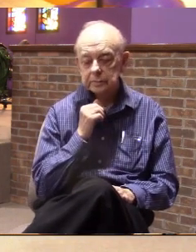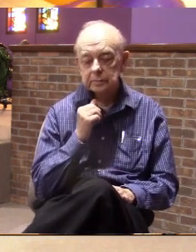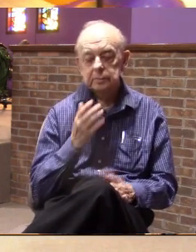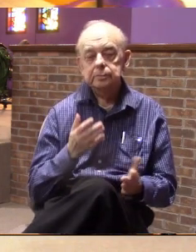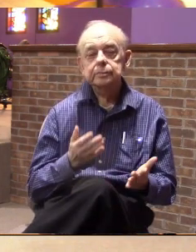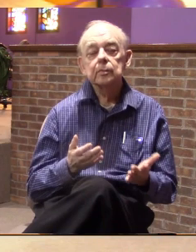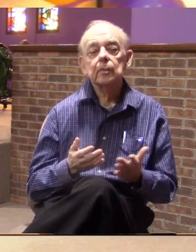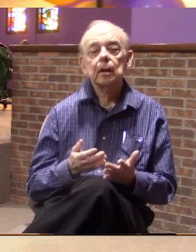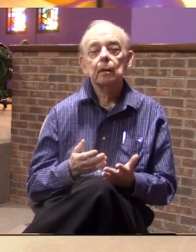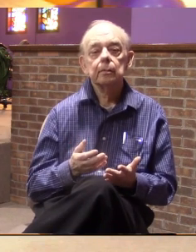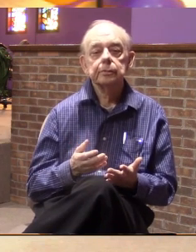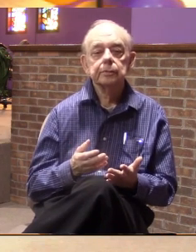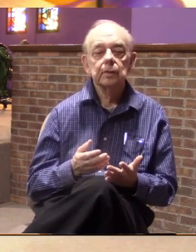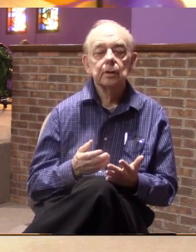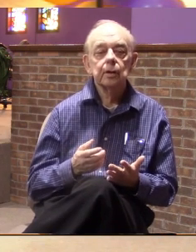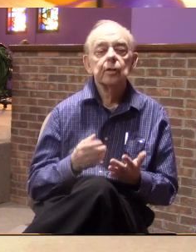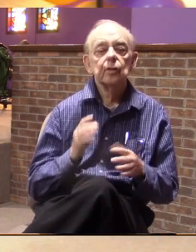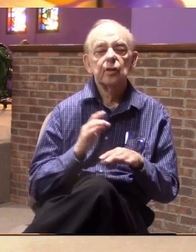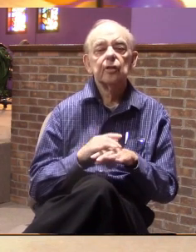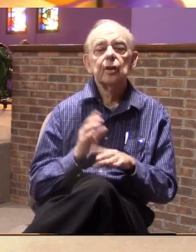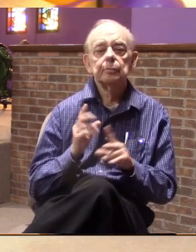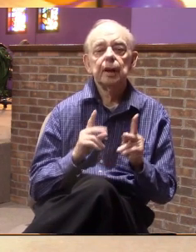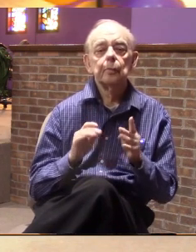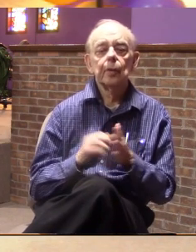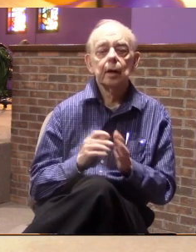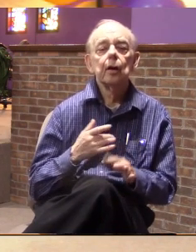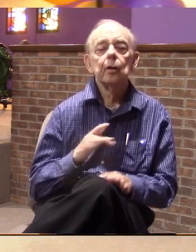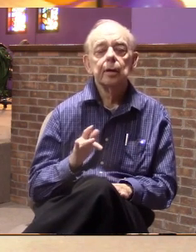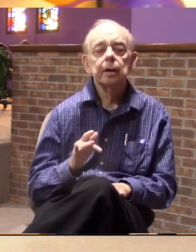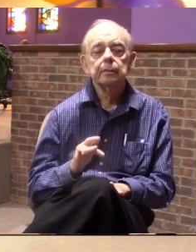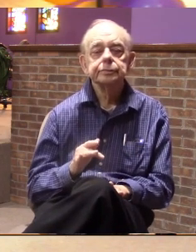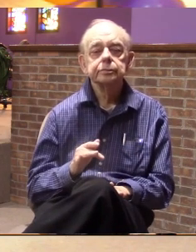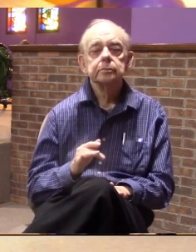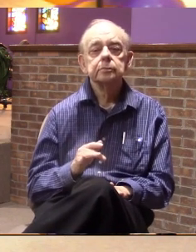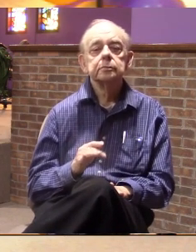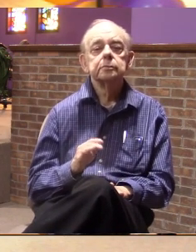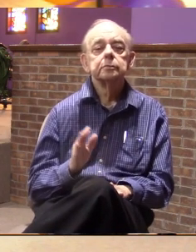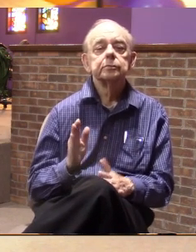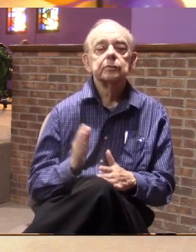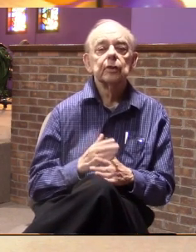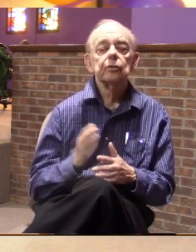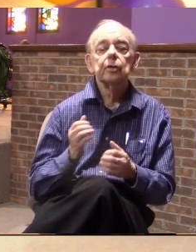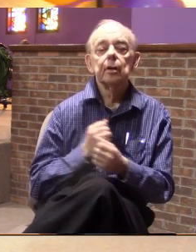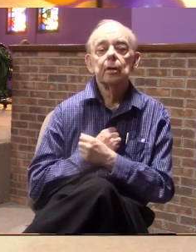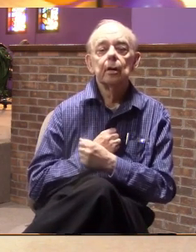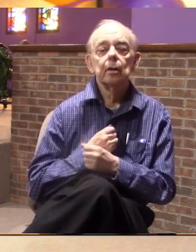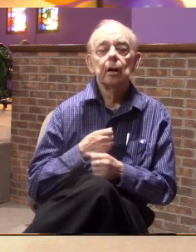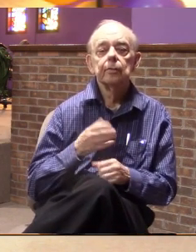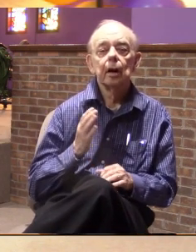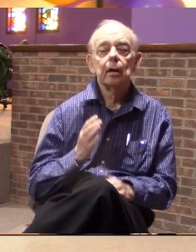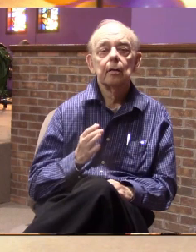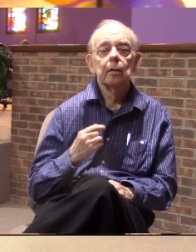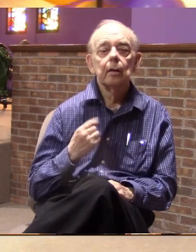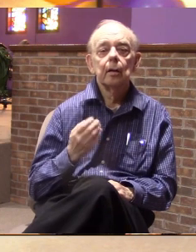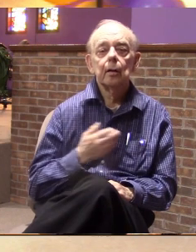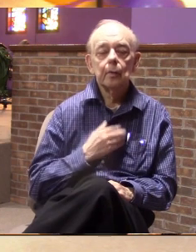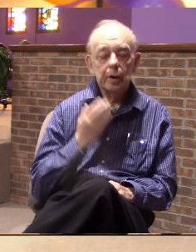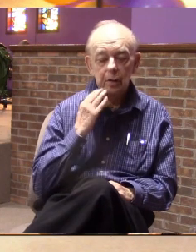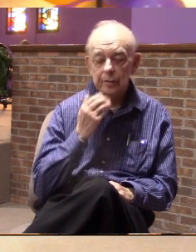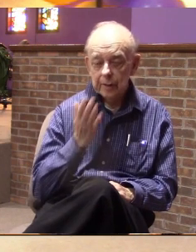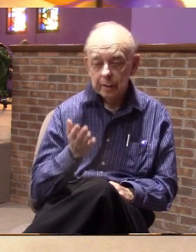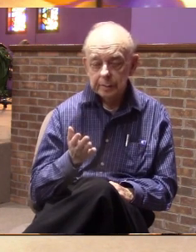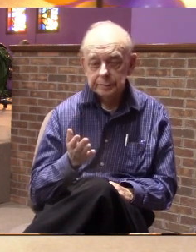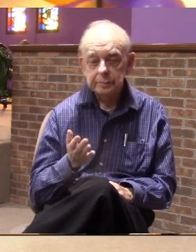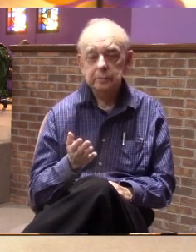all of that other stuff, but to reach out to people that are hurting. And just sharing the love of God, you know, that are there.